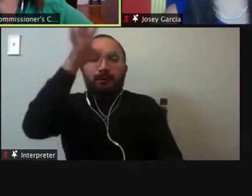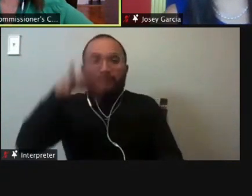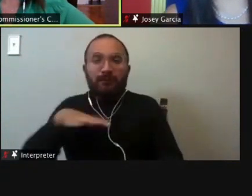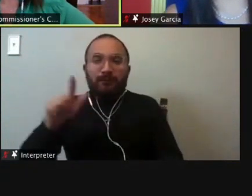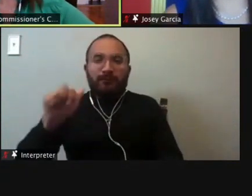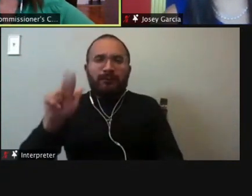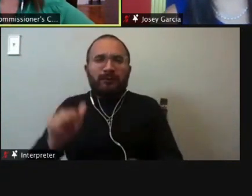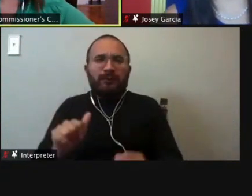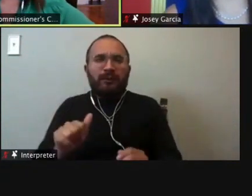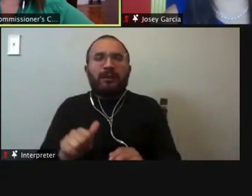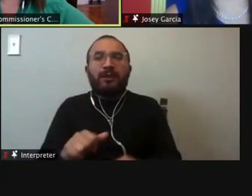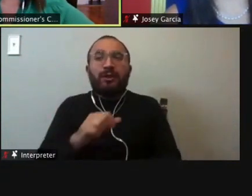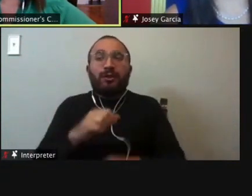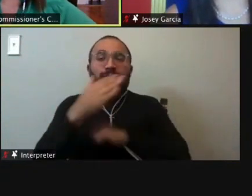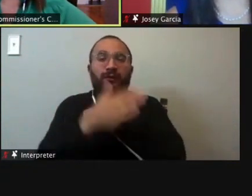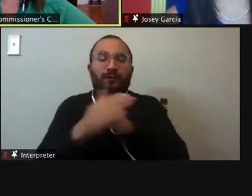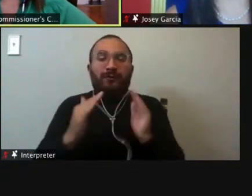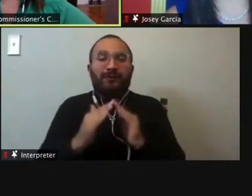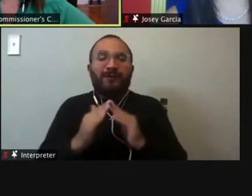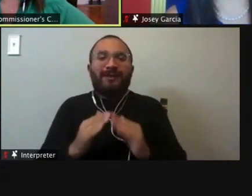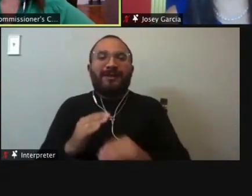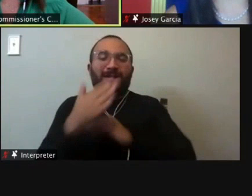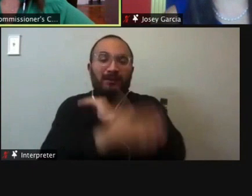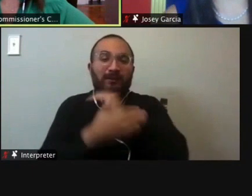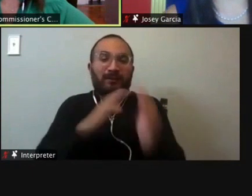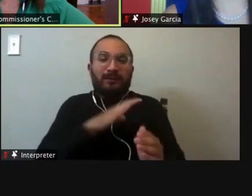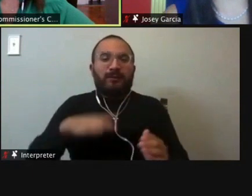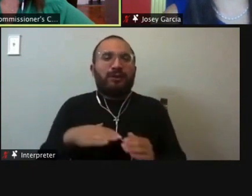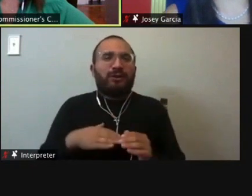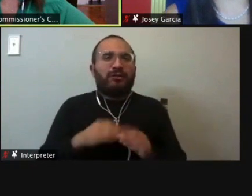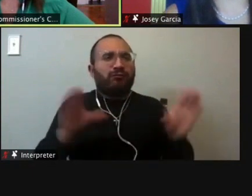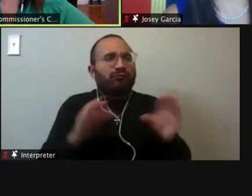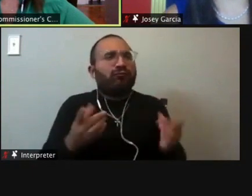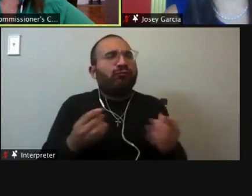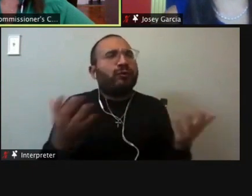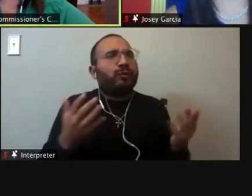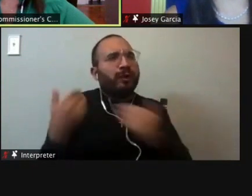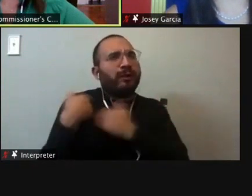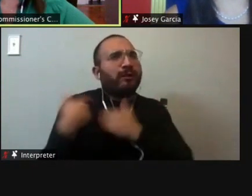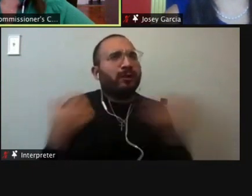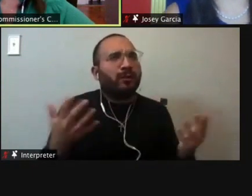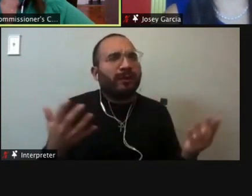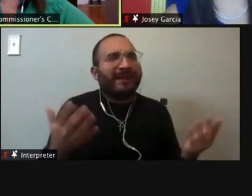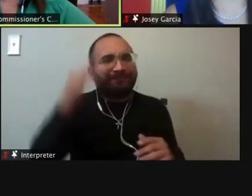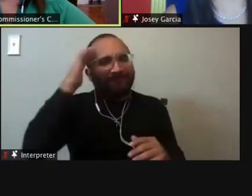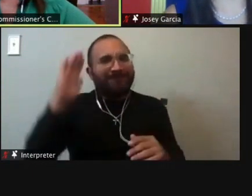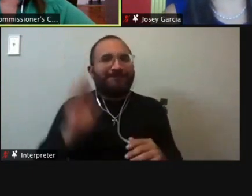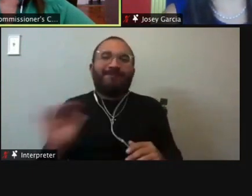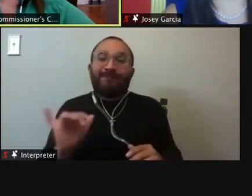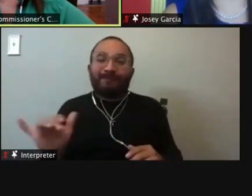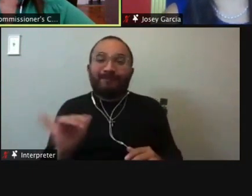commissioners do? Who are they? I have no idea. And I always tell people don't feel bad. Most people don't know who they are or what they do either.